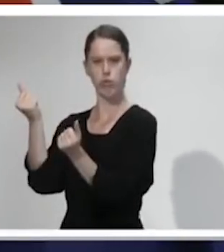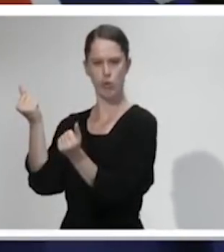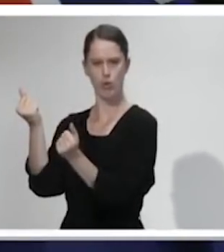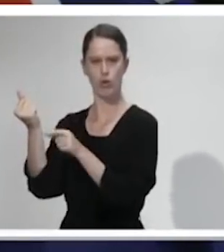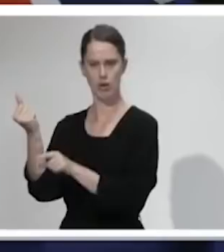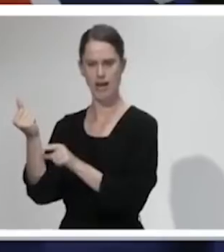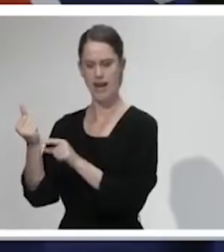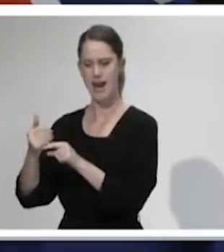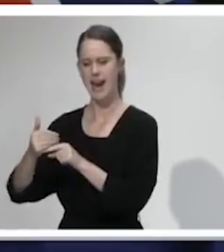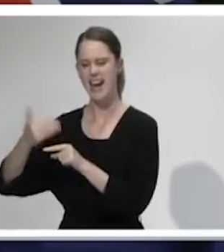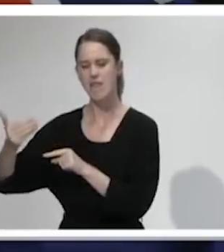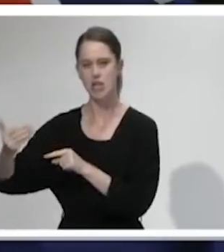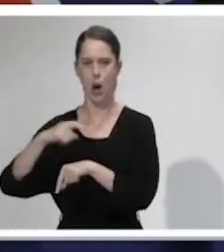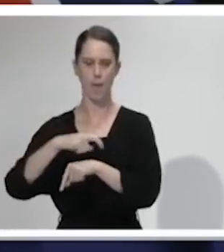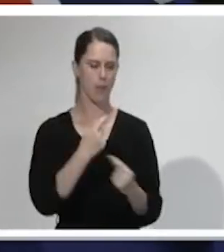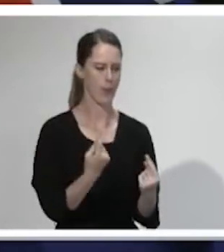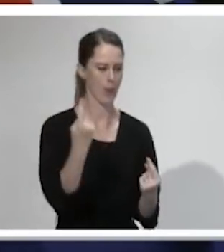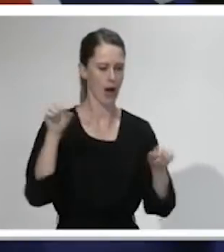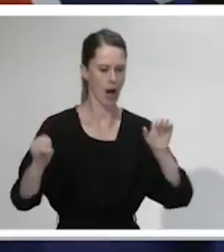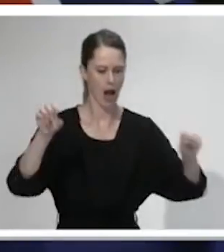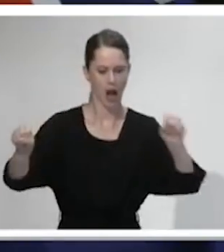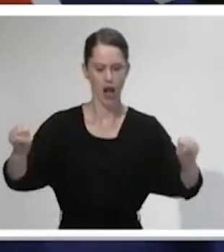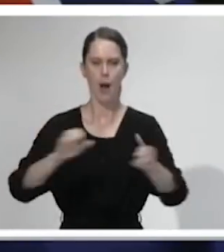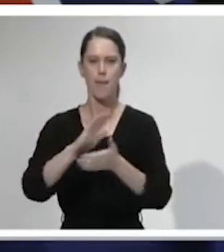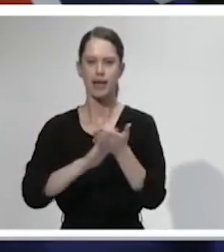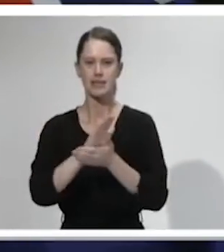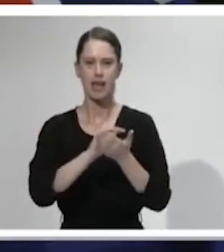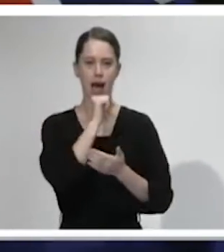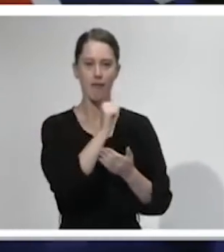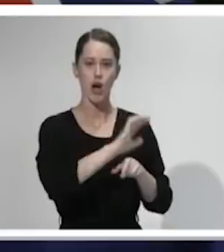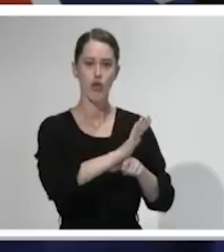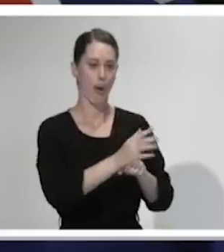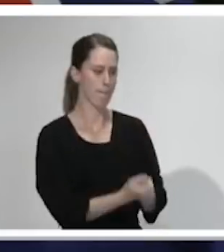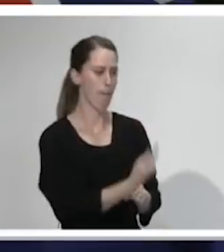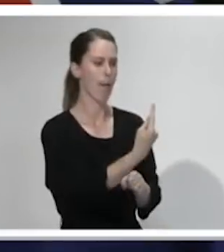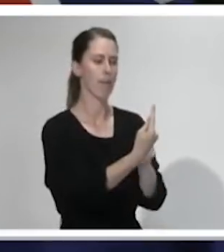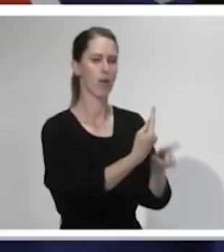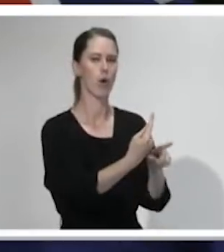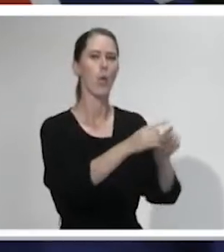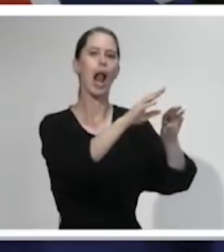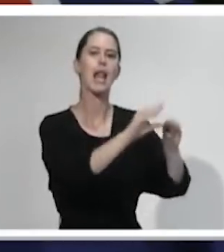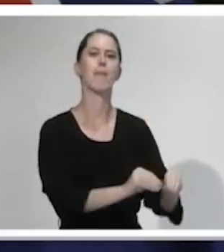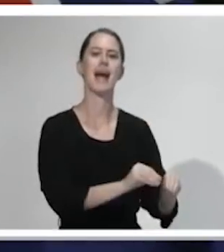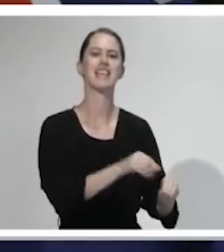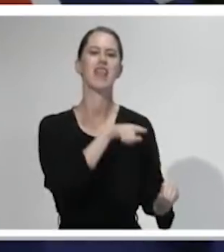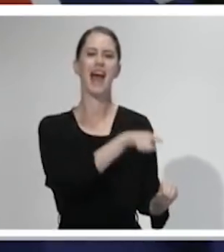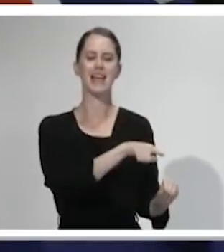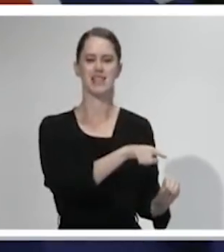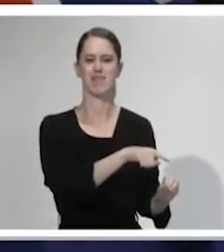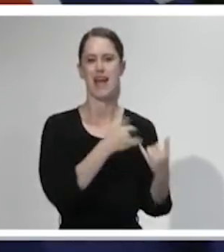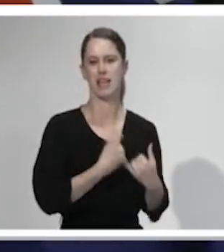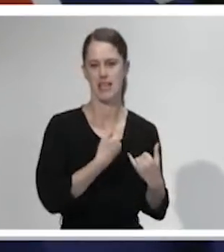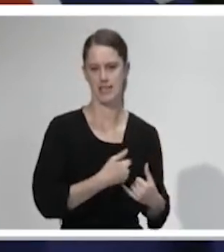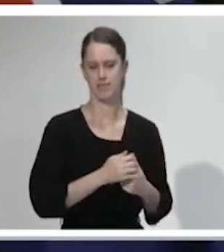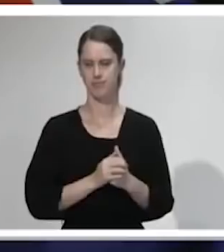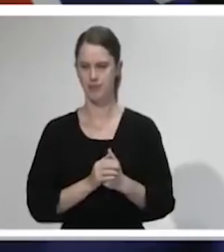that every single time with the ambition that when we see COVID, we eliminate it. That is how we